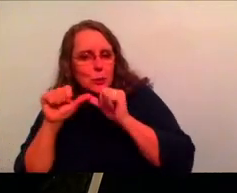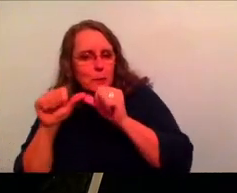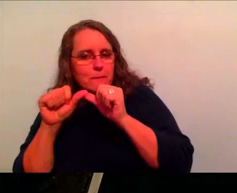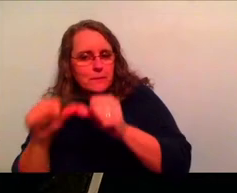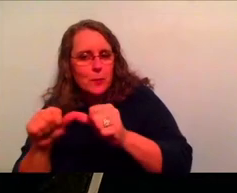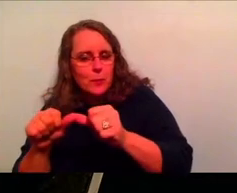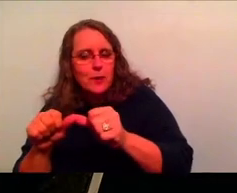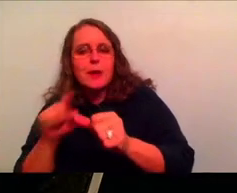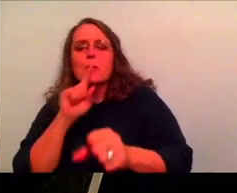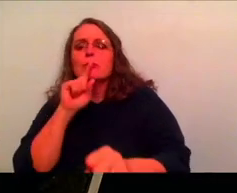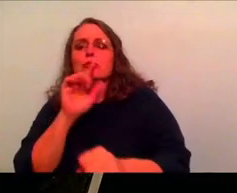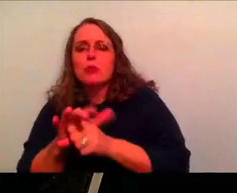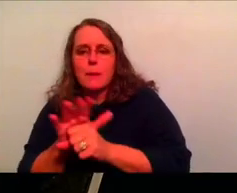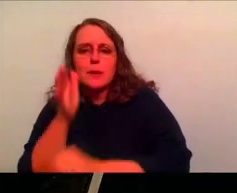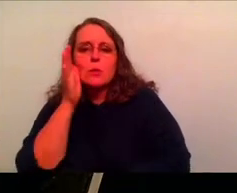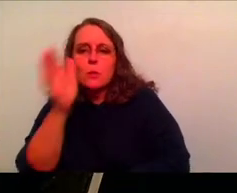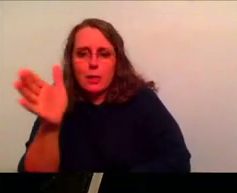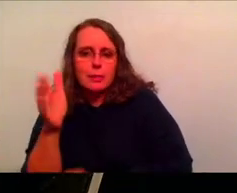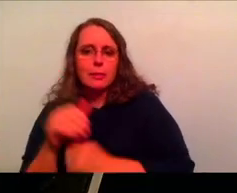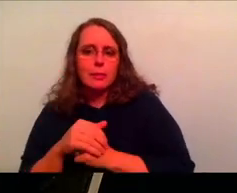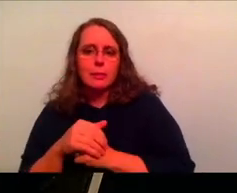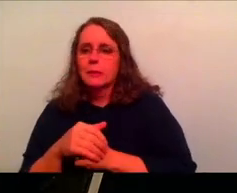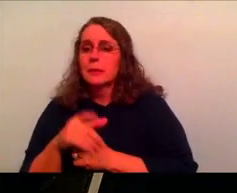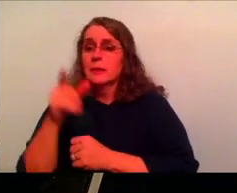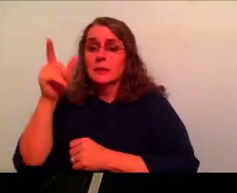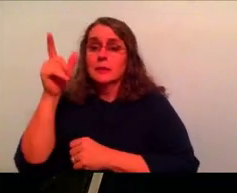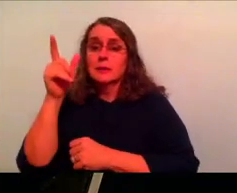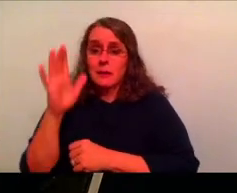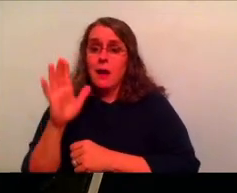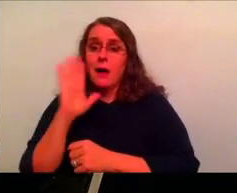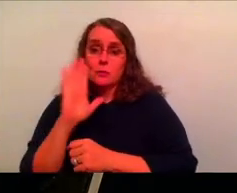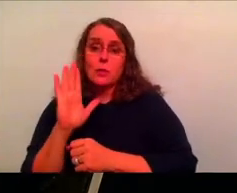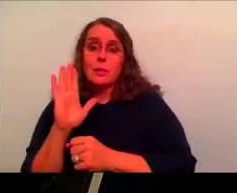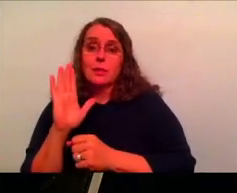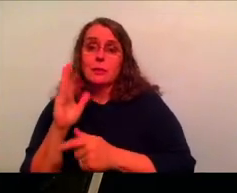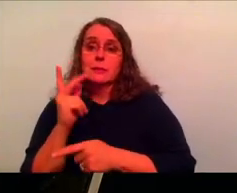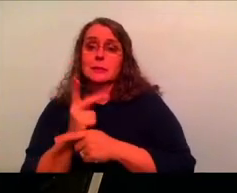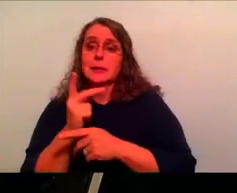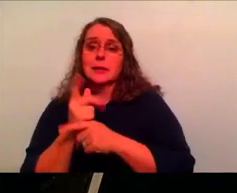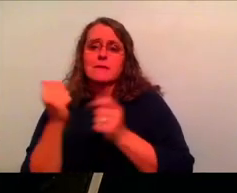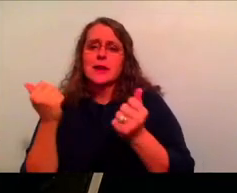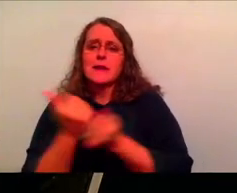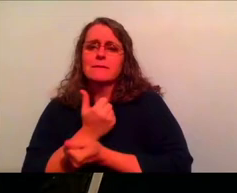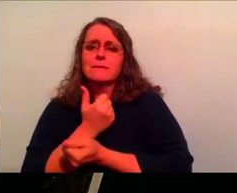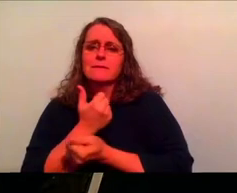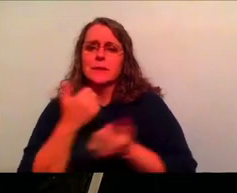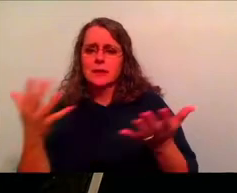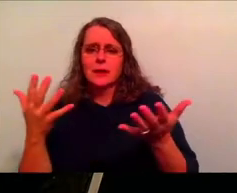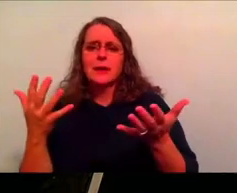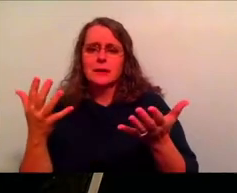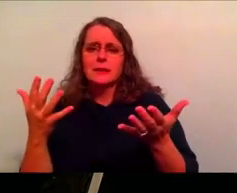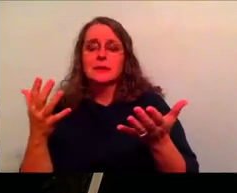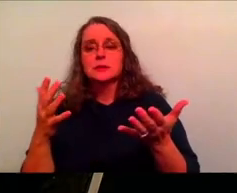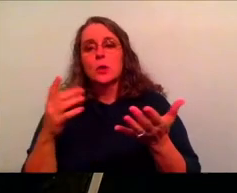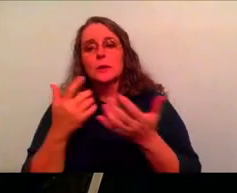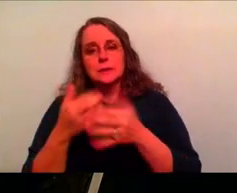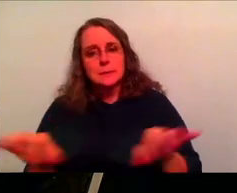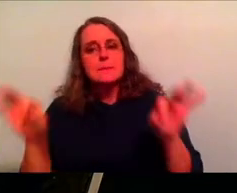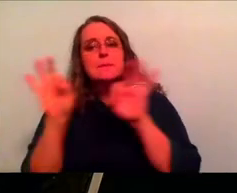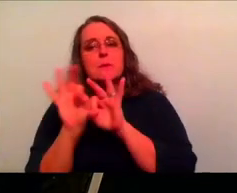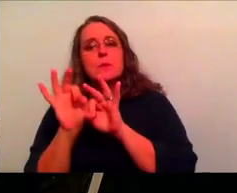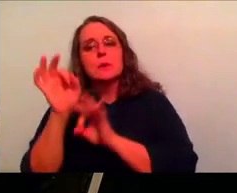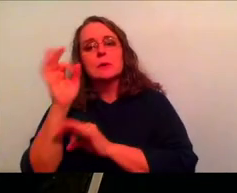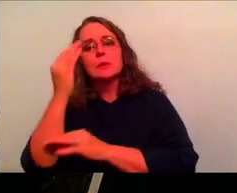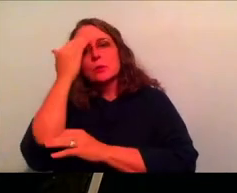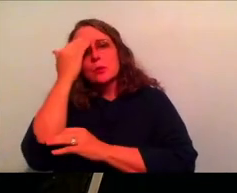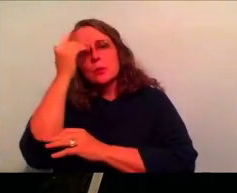promise that I will, that he will not let go of. It is a promise that he will make sure happens. And so it's, it's just a big deal to know that God will provide through